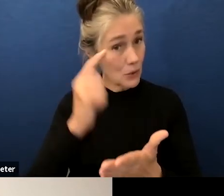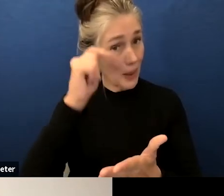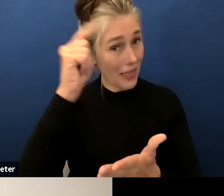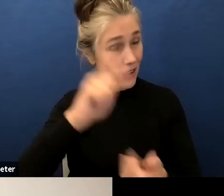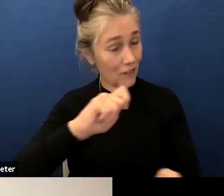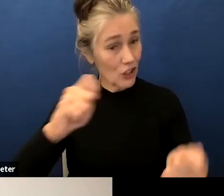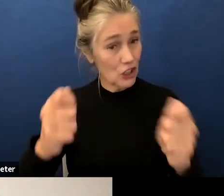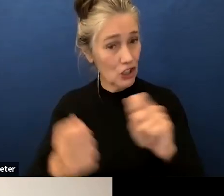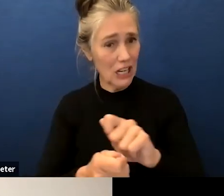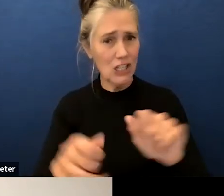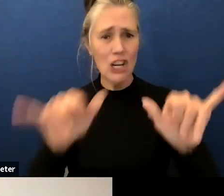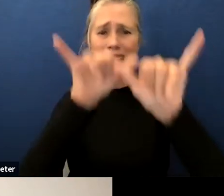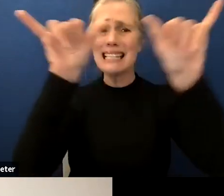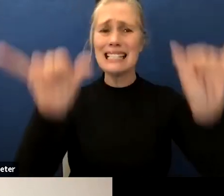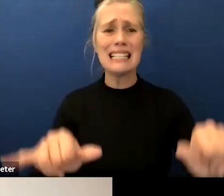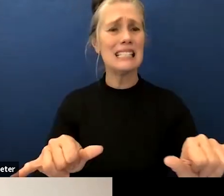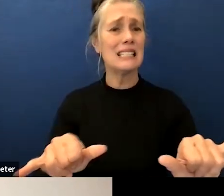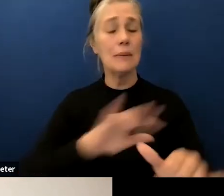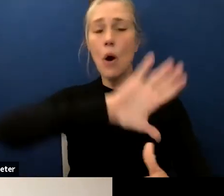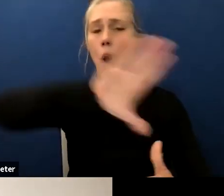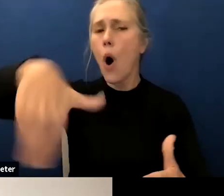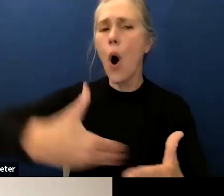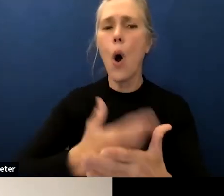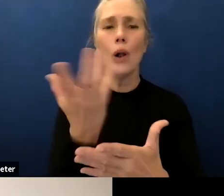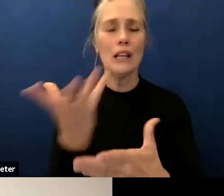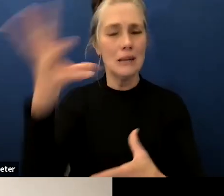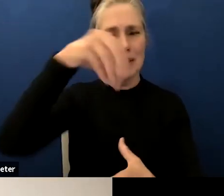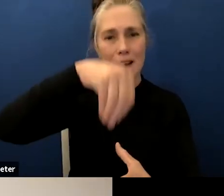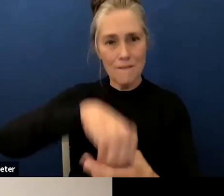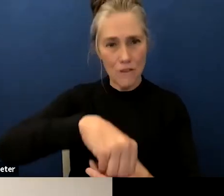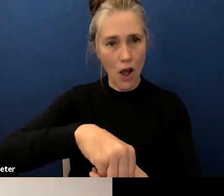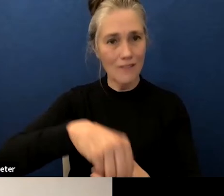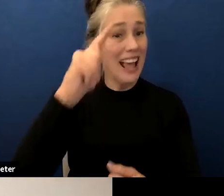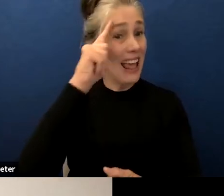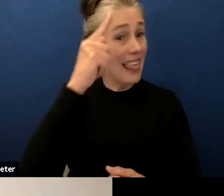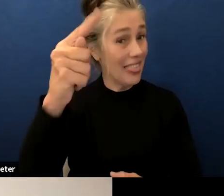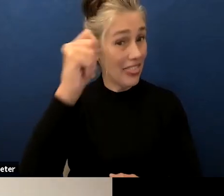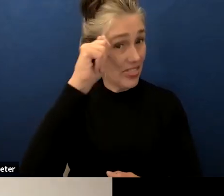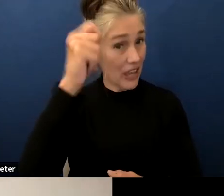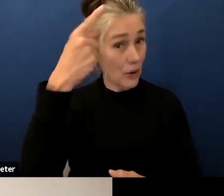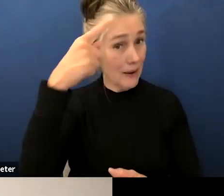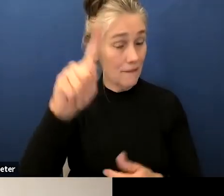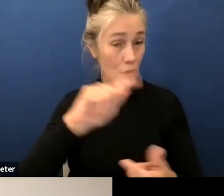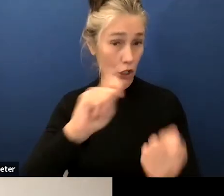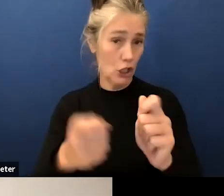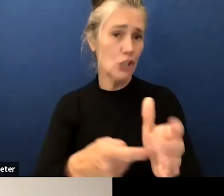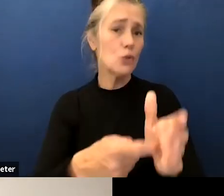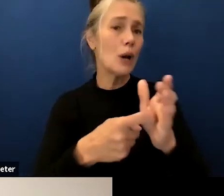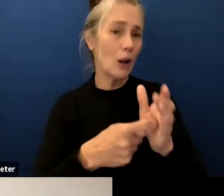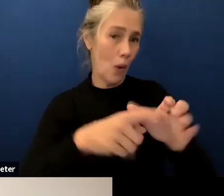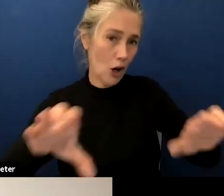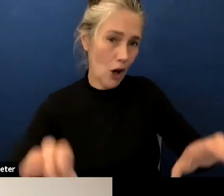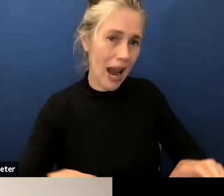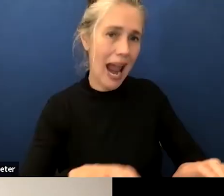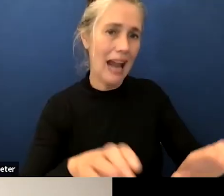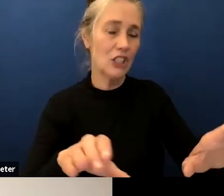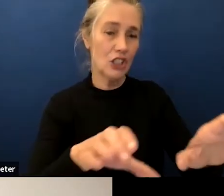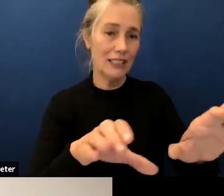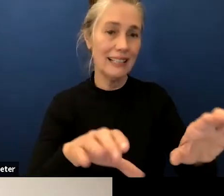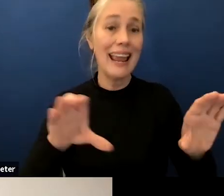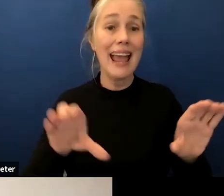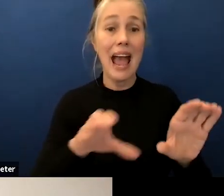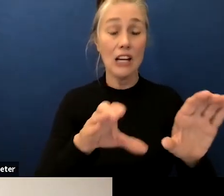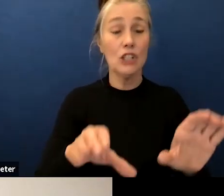the whole system so the theory of change can only happen through action this action must be